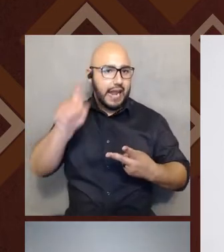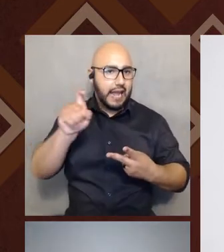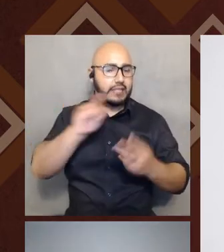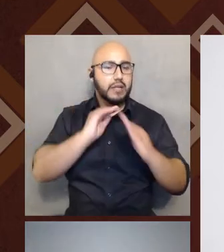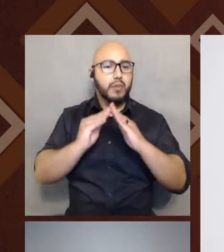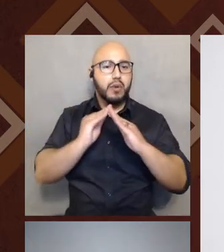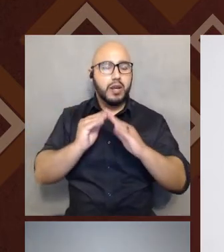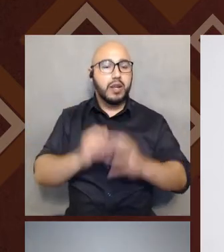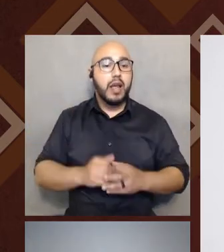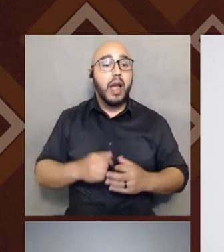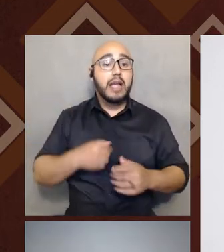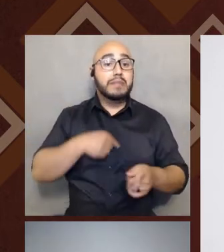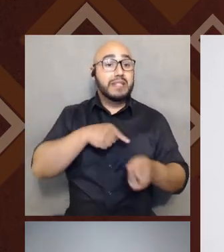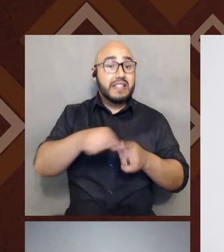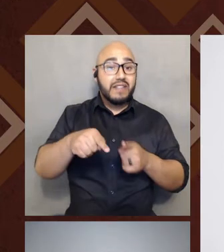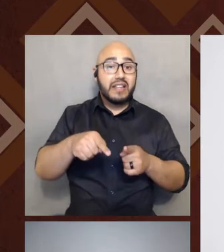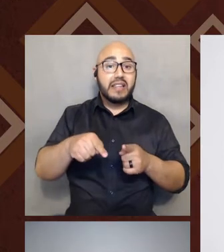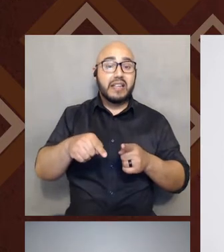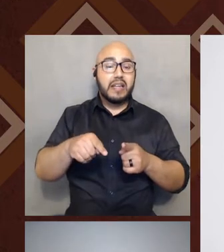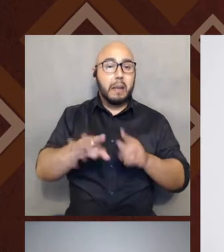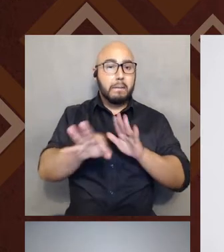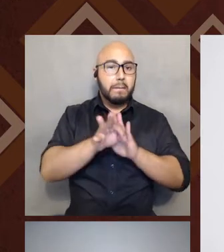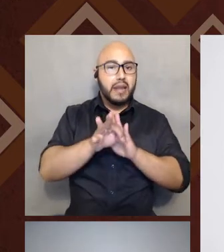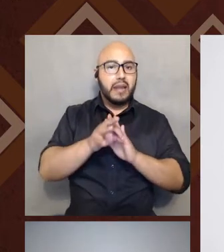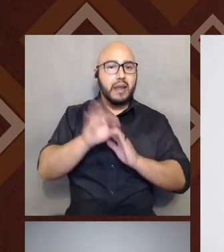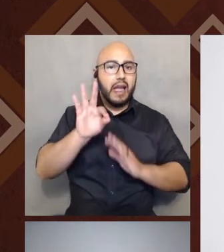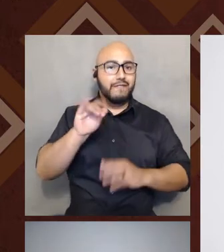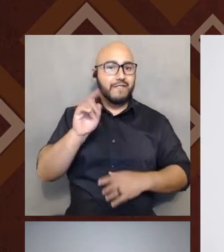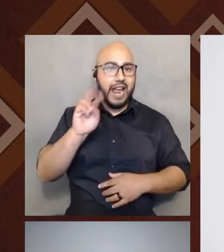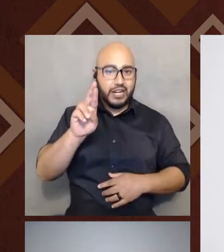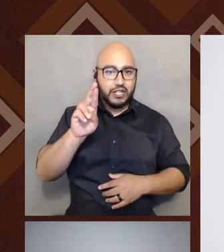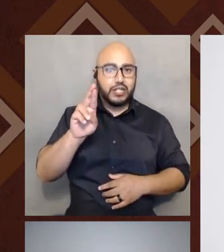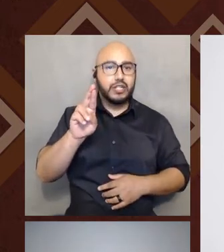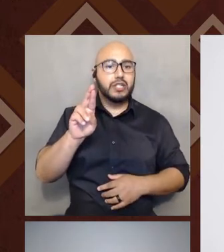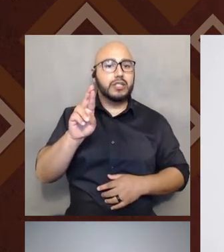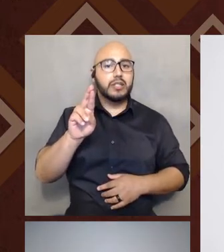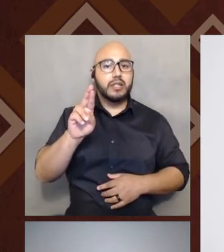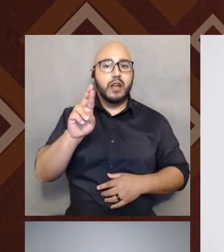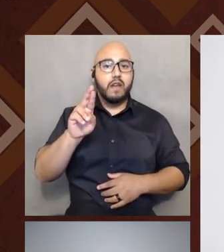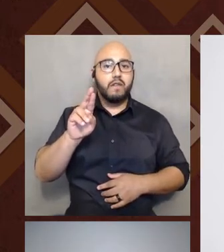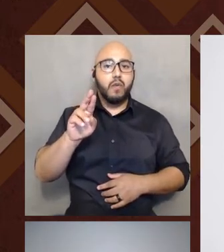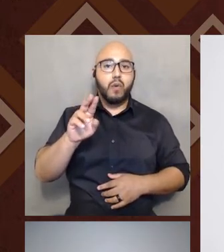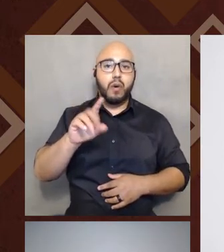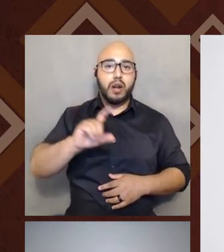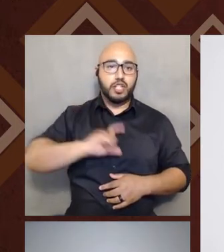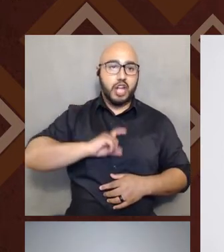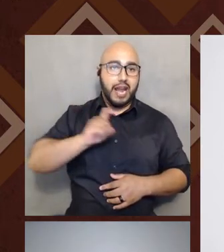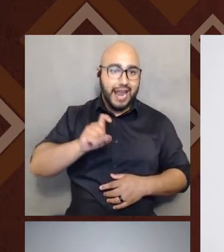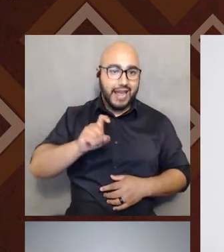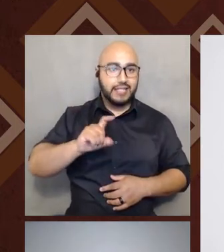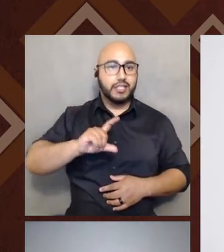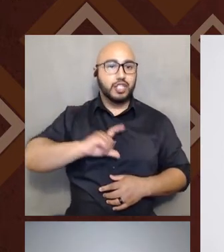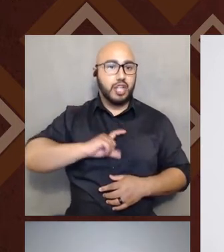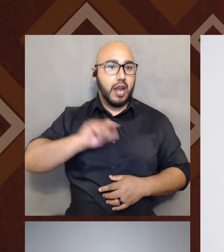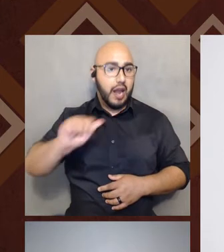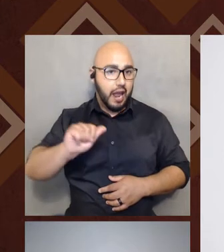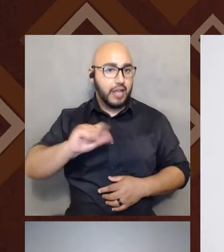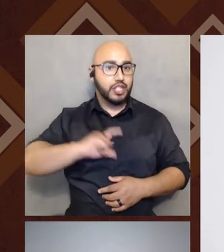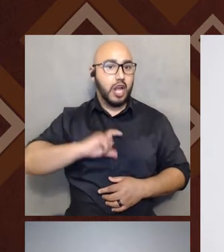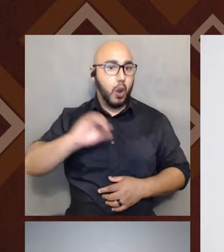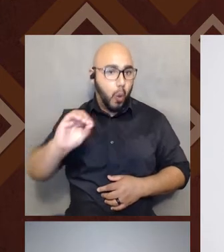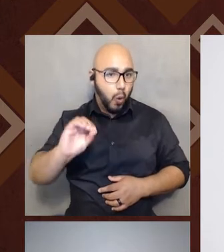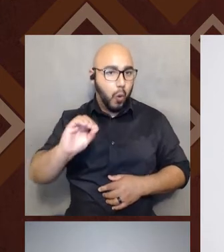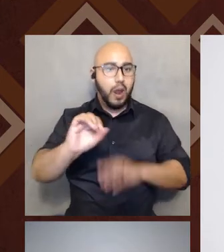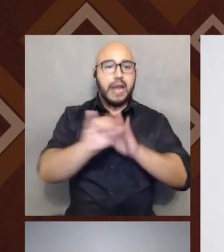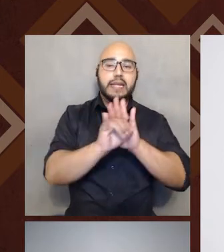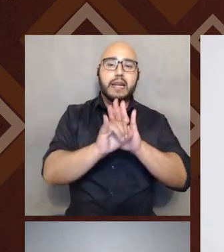I chose to highlight factors of influence on Chicanx identity, Chicana, Chicano identity. Um, and these are some areas that